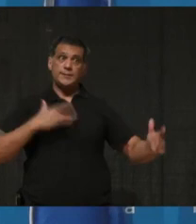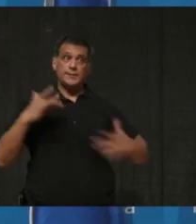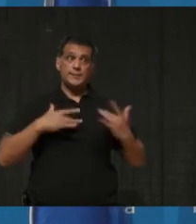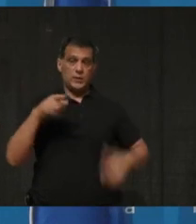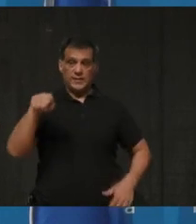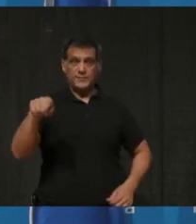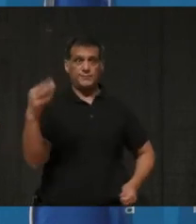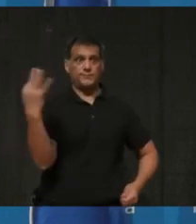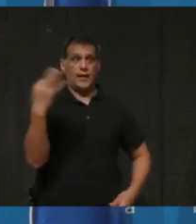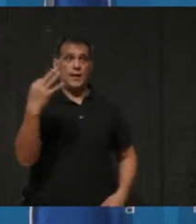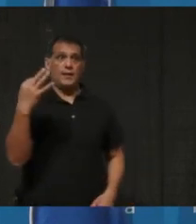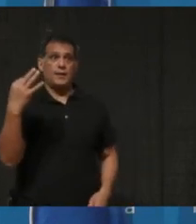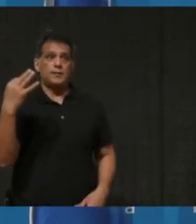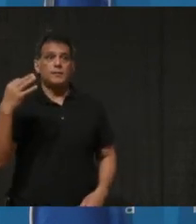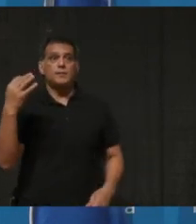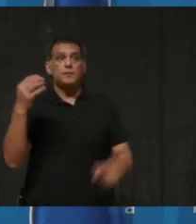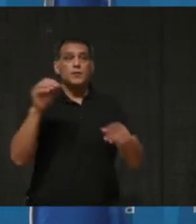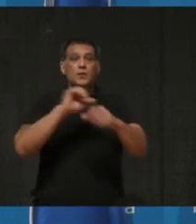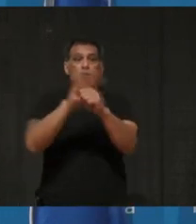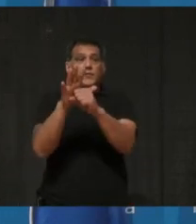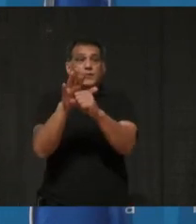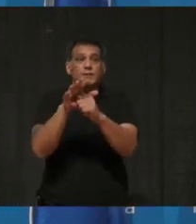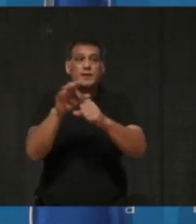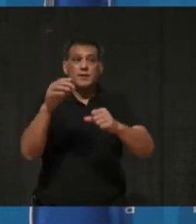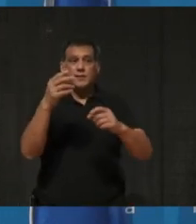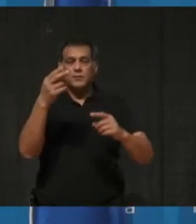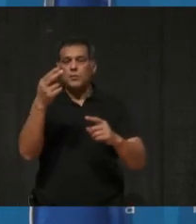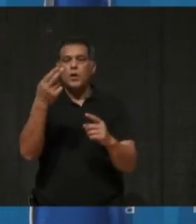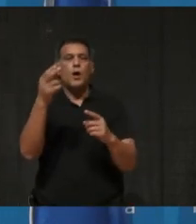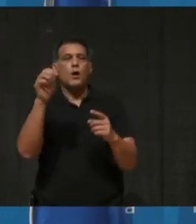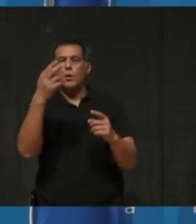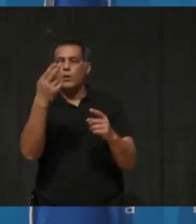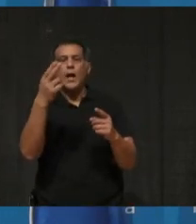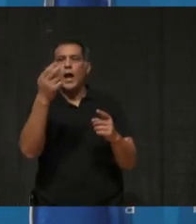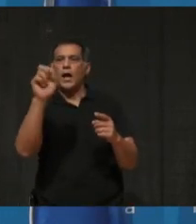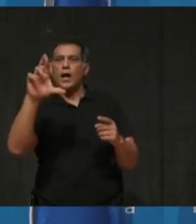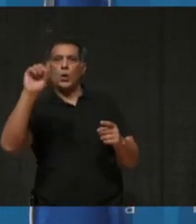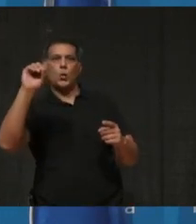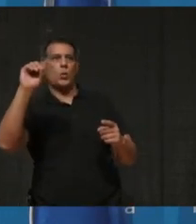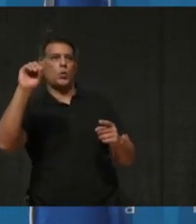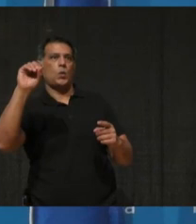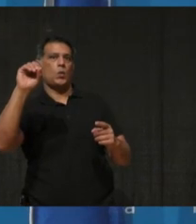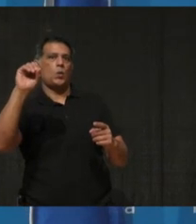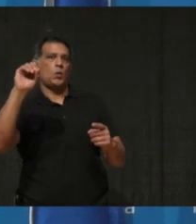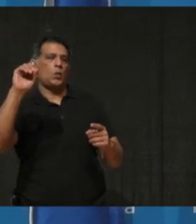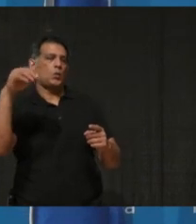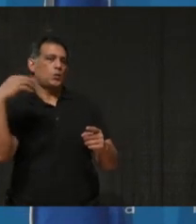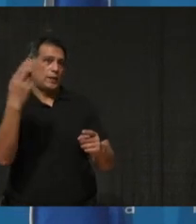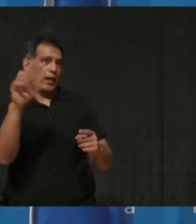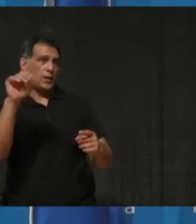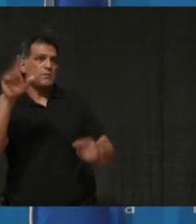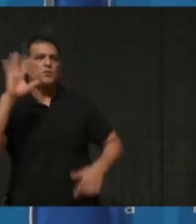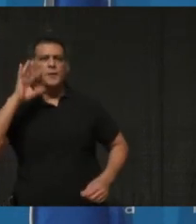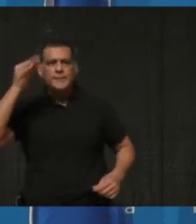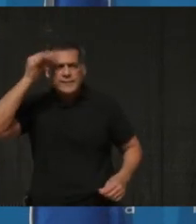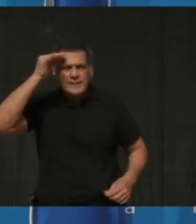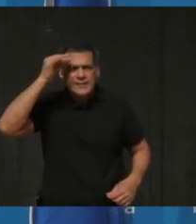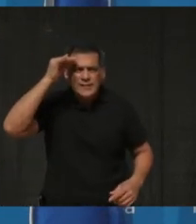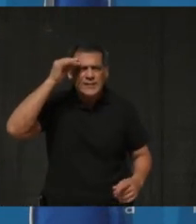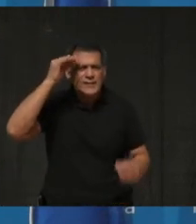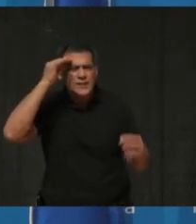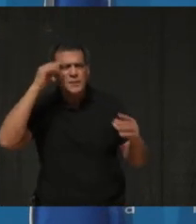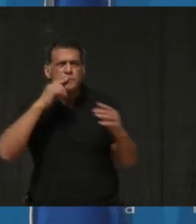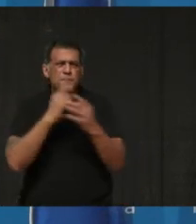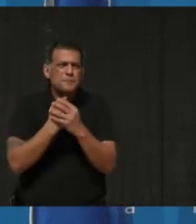COVID Heroes. This is an idea that's been floating around in my mind for a little while on how we recognize these